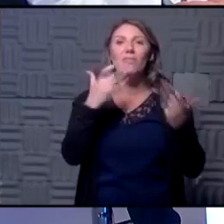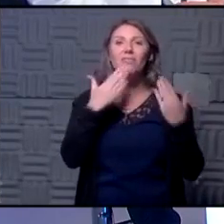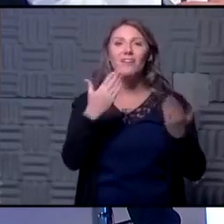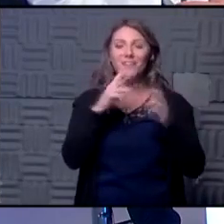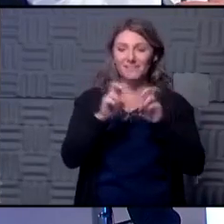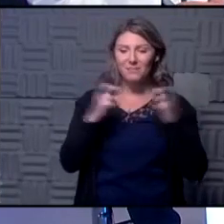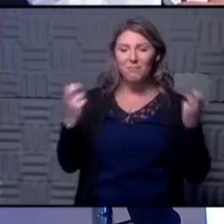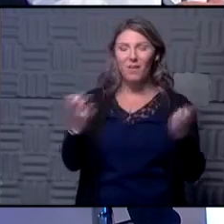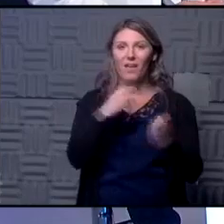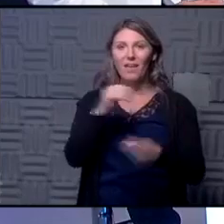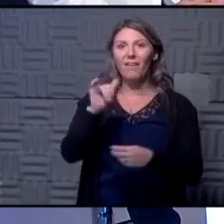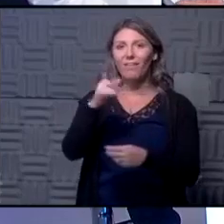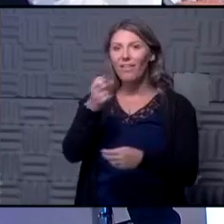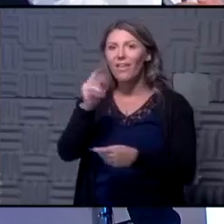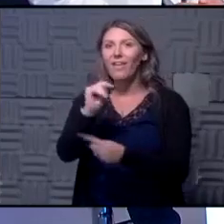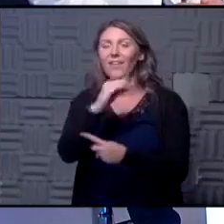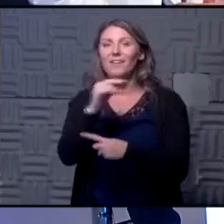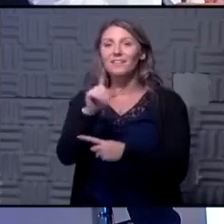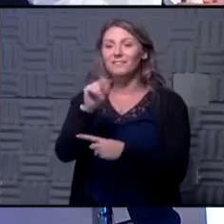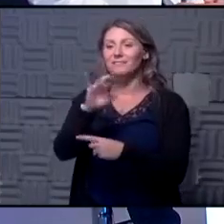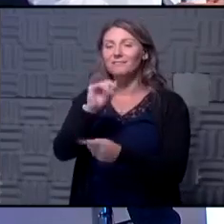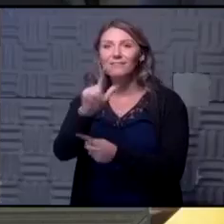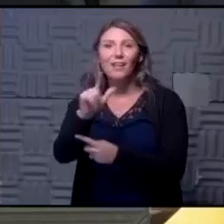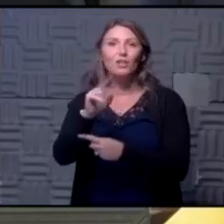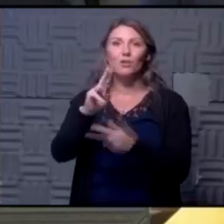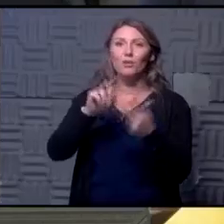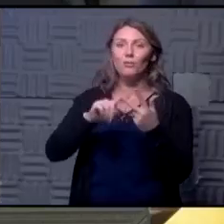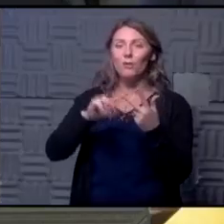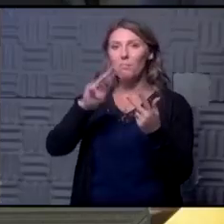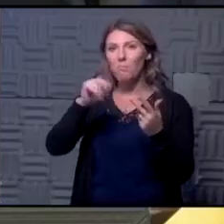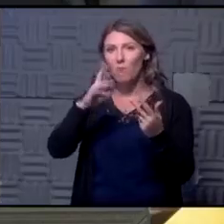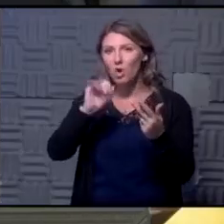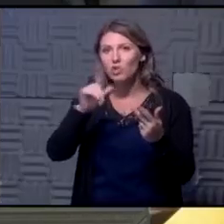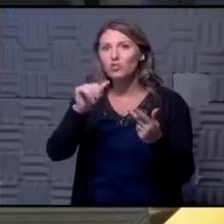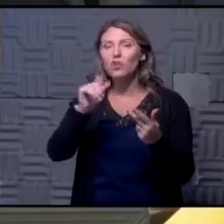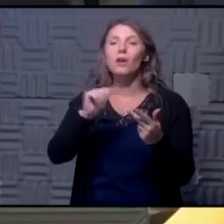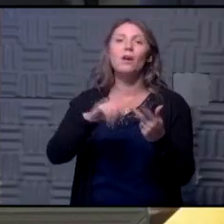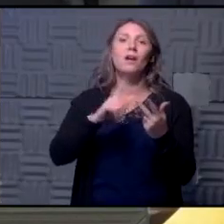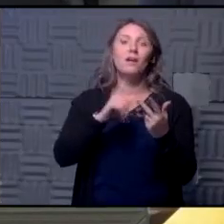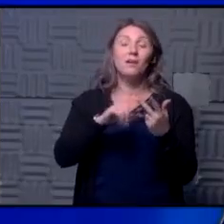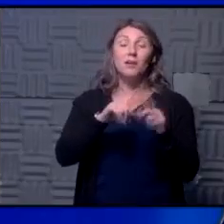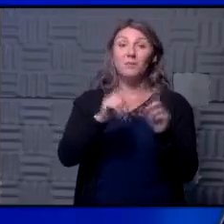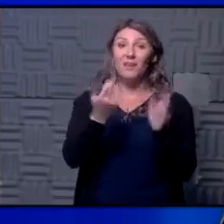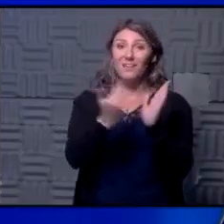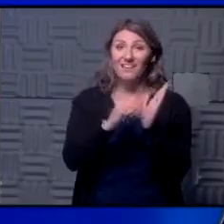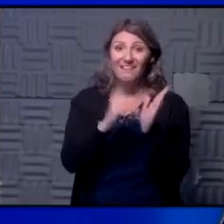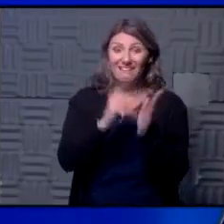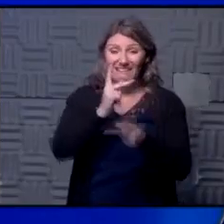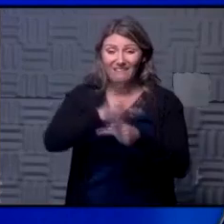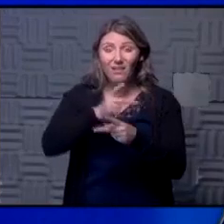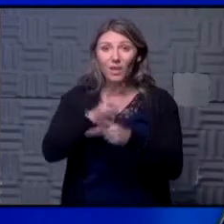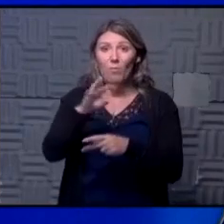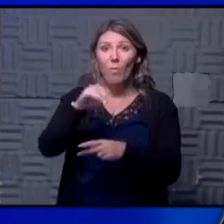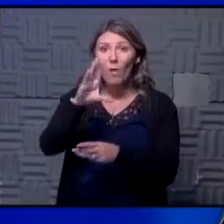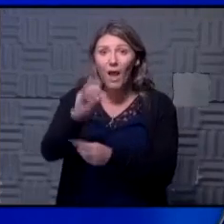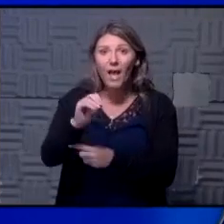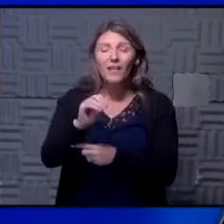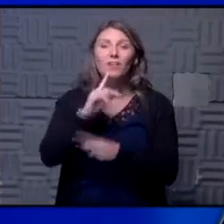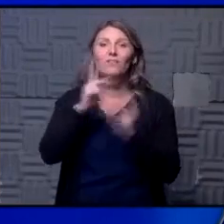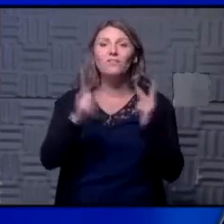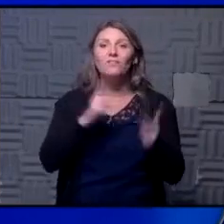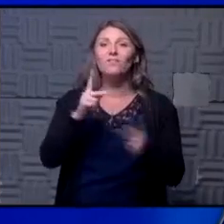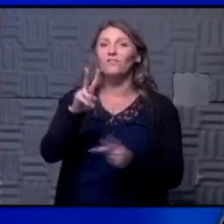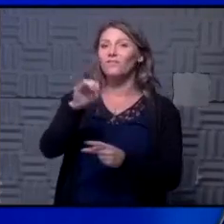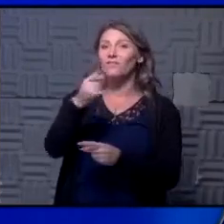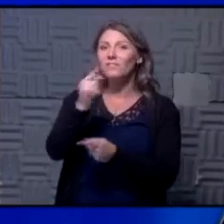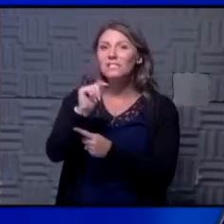um alan and daniel and marcia so i want to get their final thoughts but before we do that again we've been talking about the keep wyco well initiative you can go visit go to